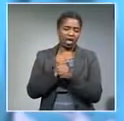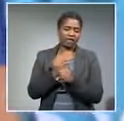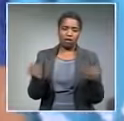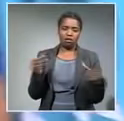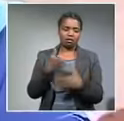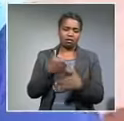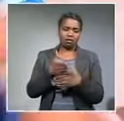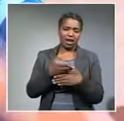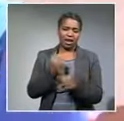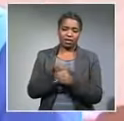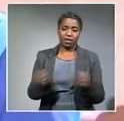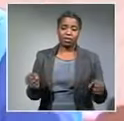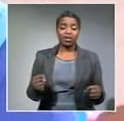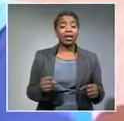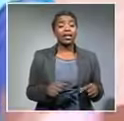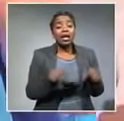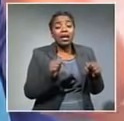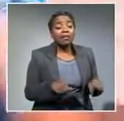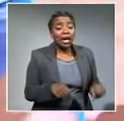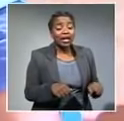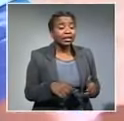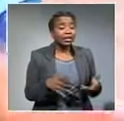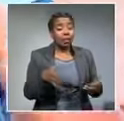life history past weekend